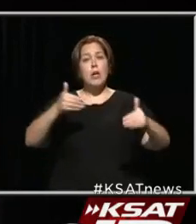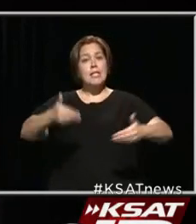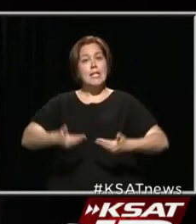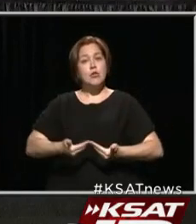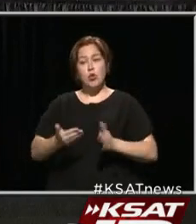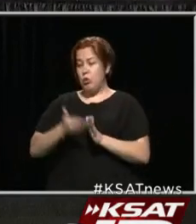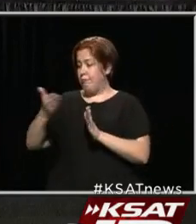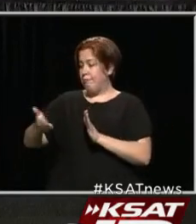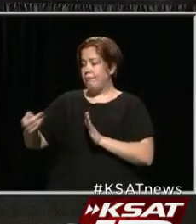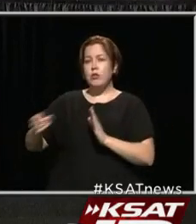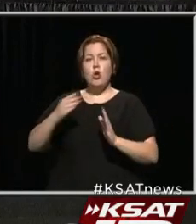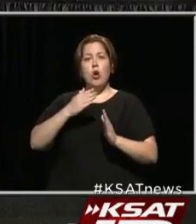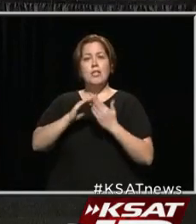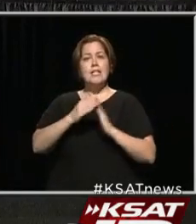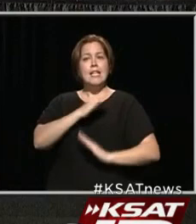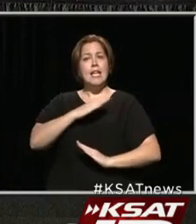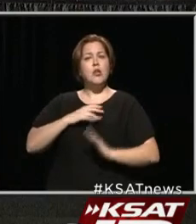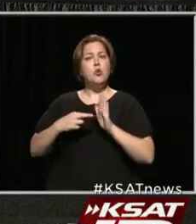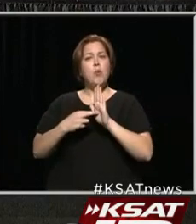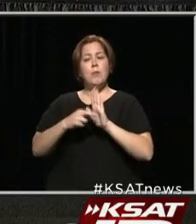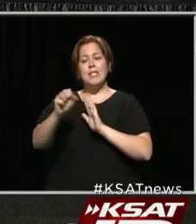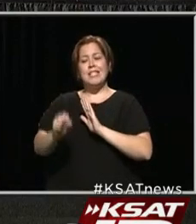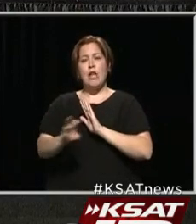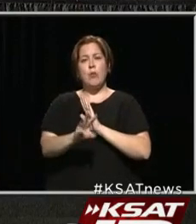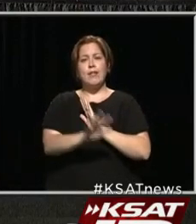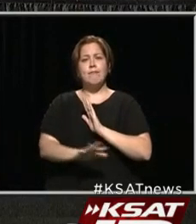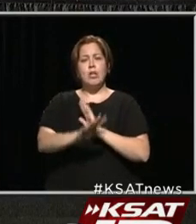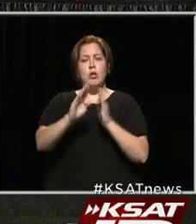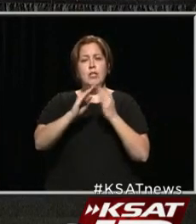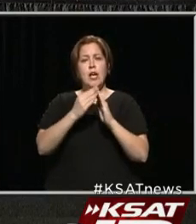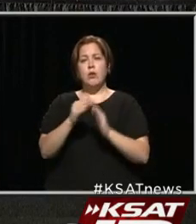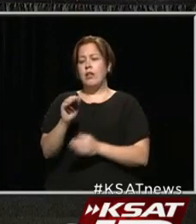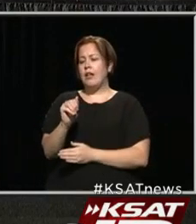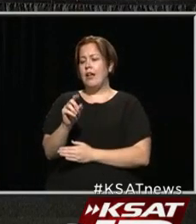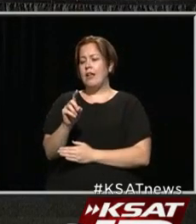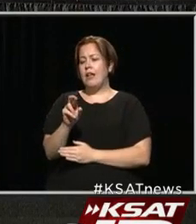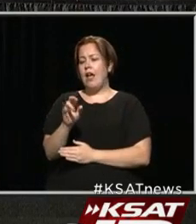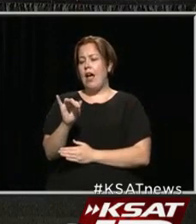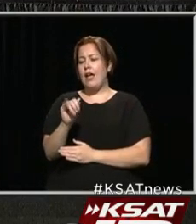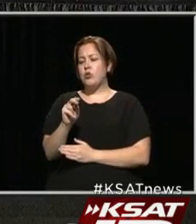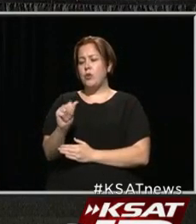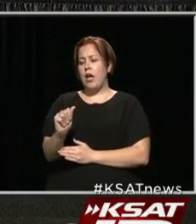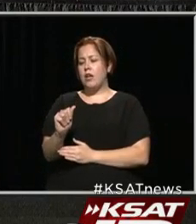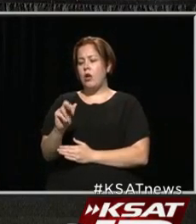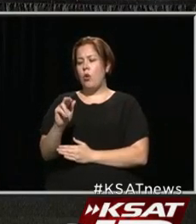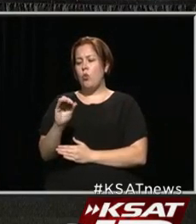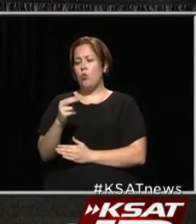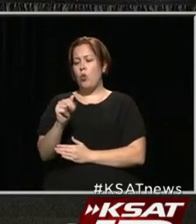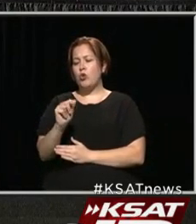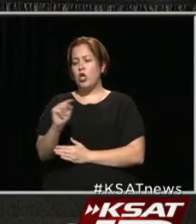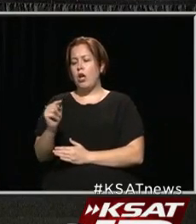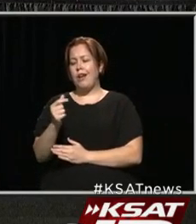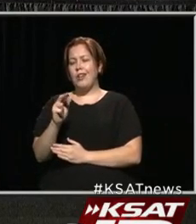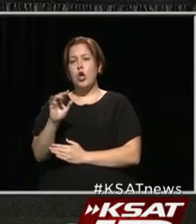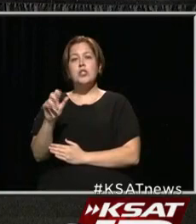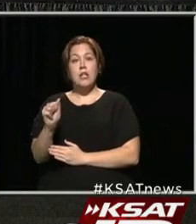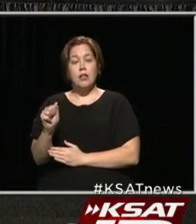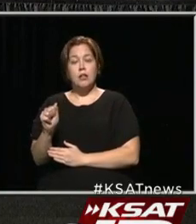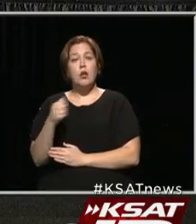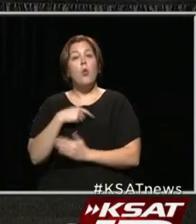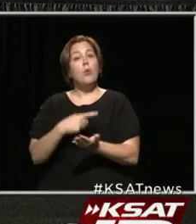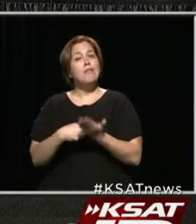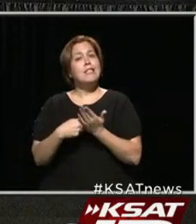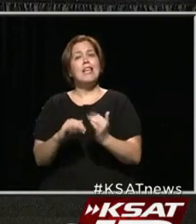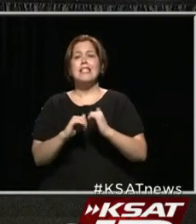my colleague on the city council, who represents the southwest side, Dr. Adriana Rocha-Garcia. We've talked a lot about how this